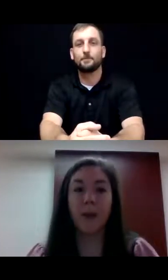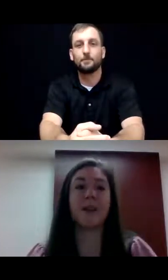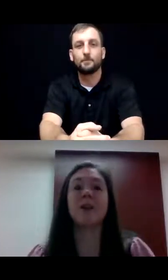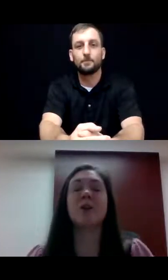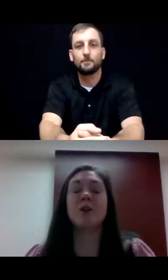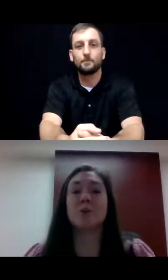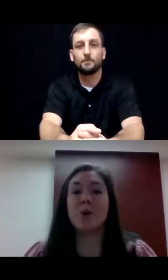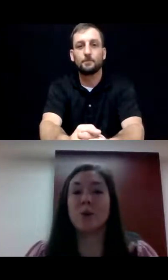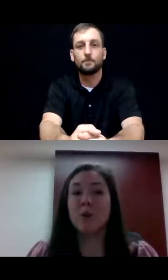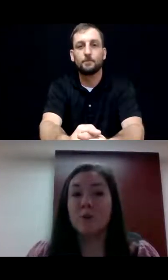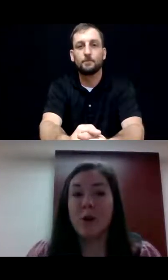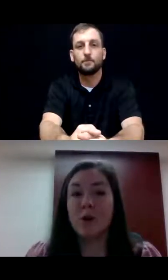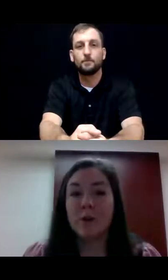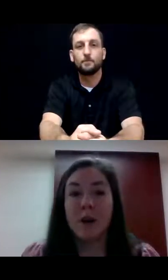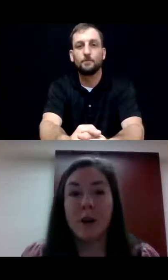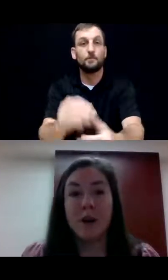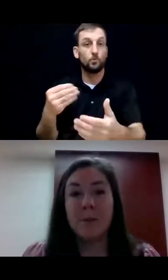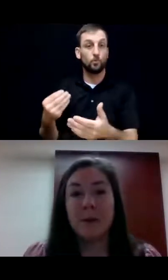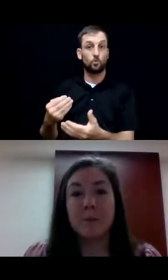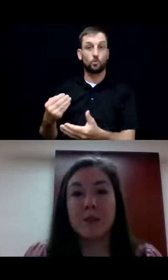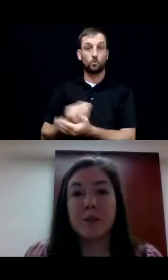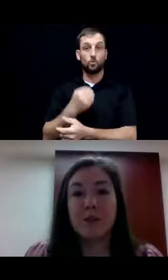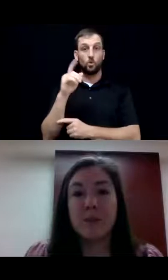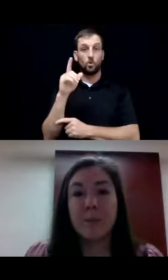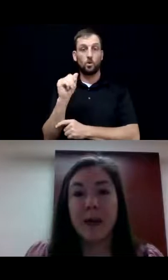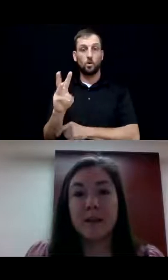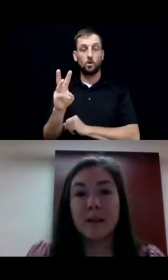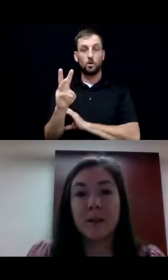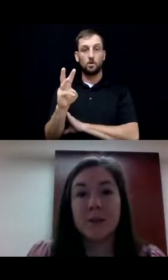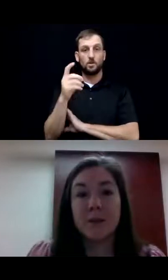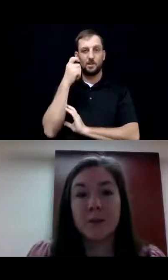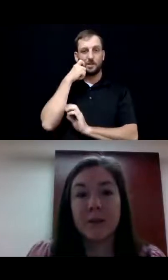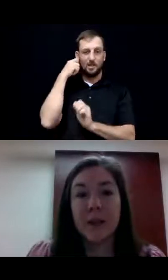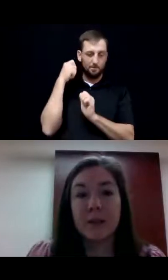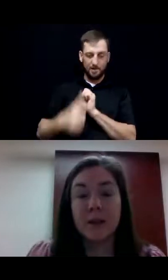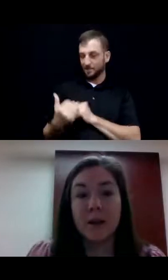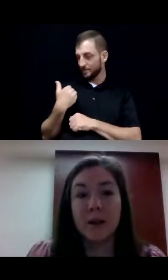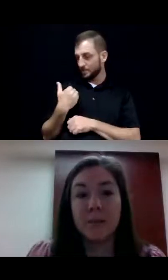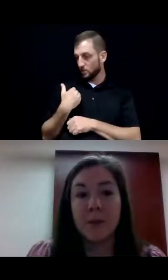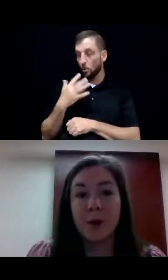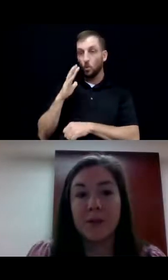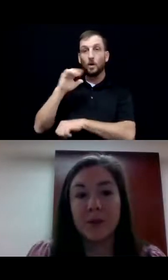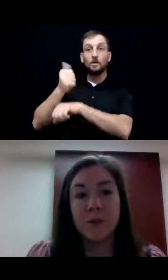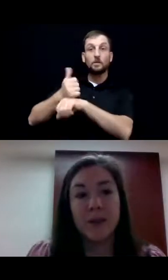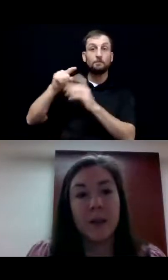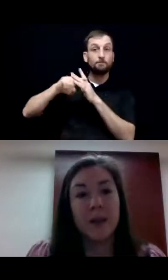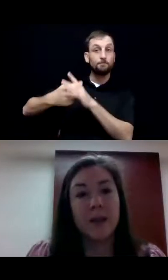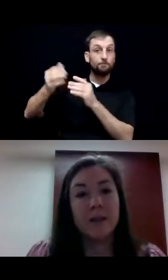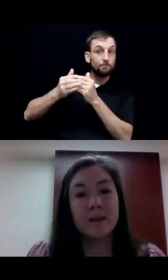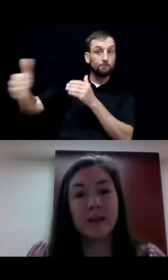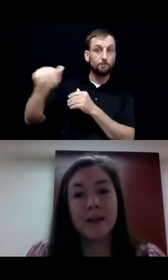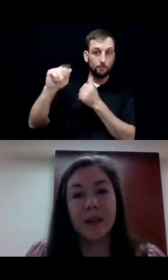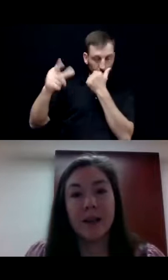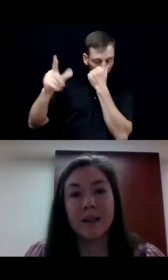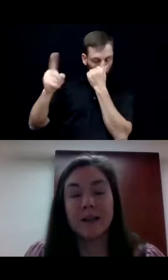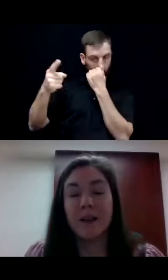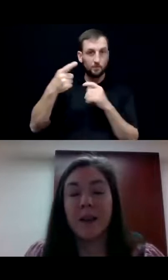Okay. So the new law, um, that was just passed and goes into effect, um, August 1st is the